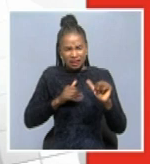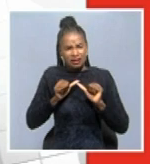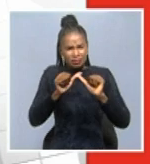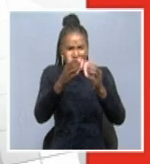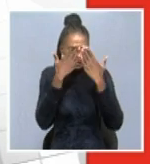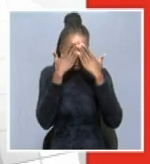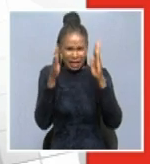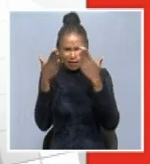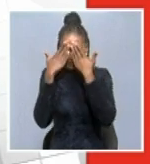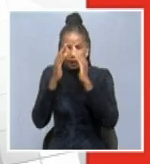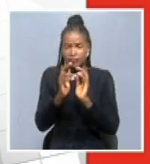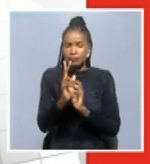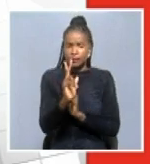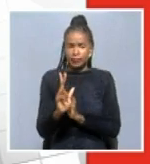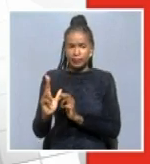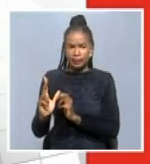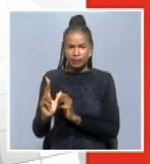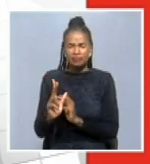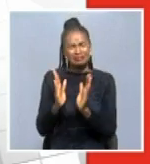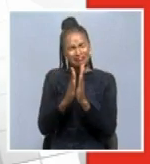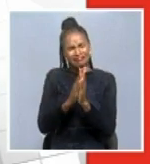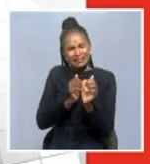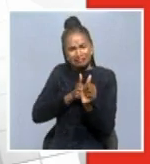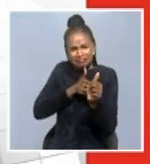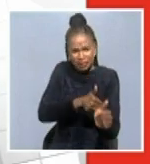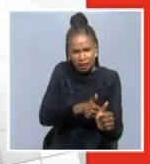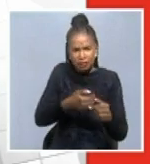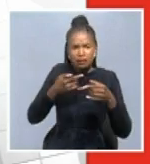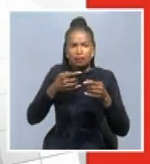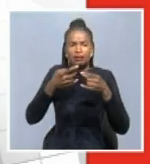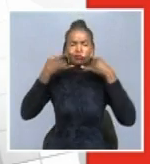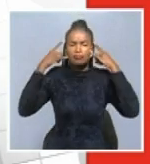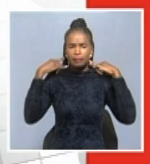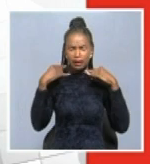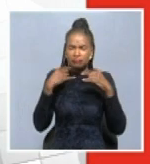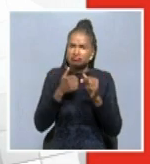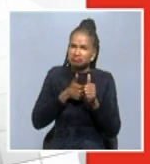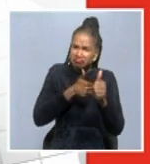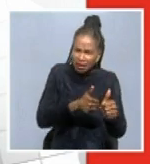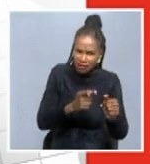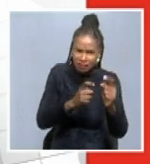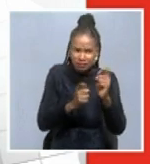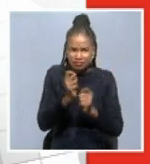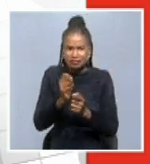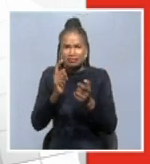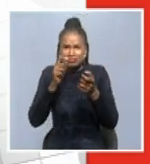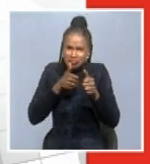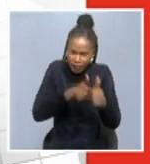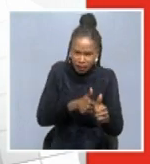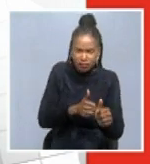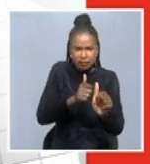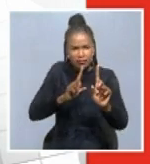adhering to the protocols of wearing a mask. Of course, we are seeing people